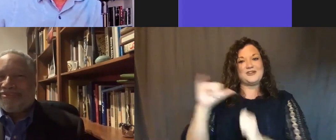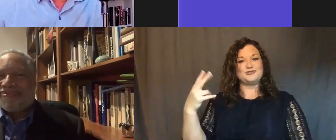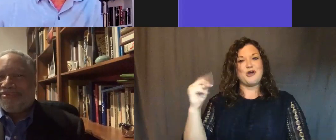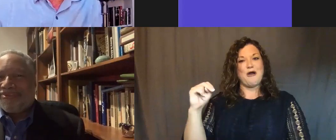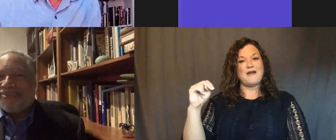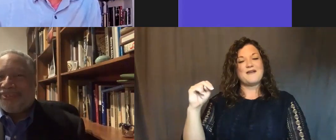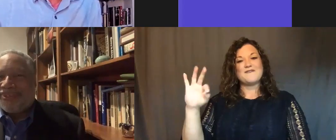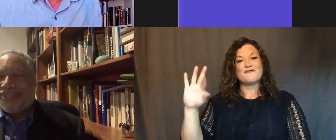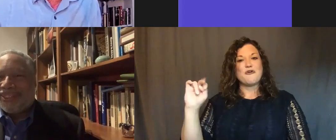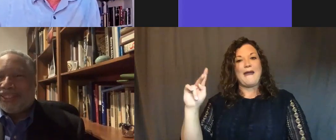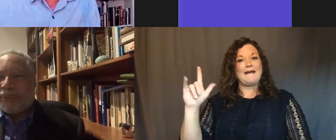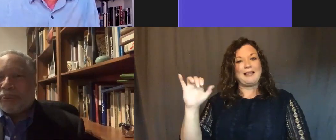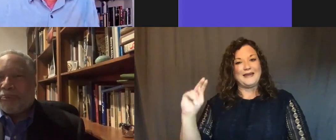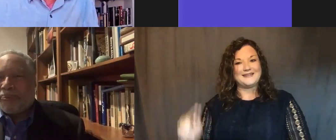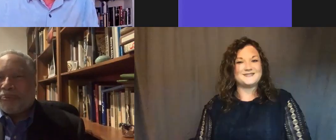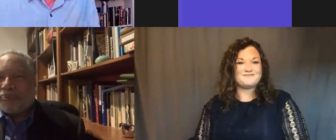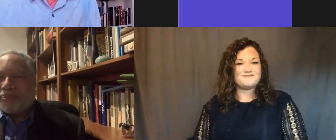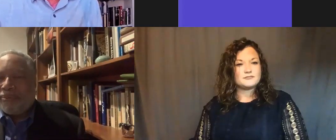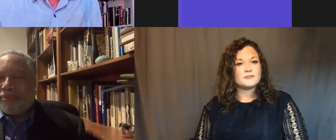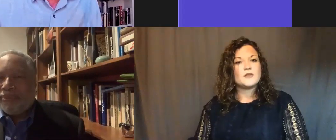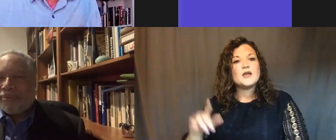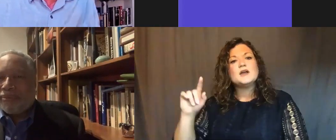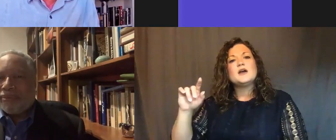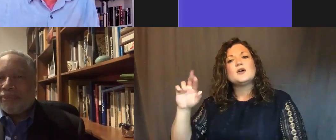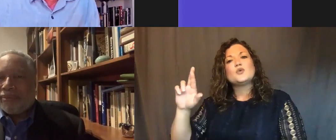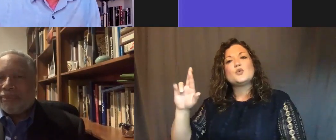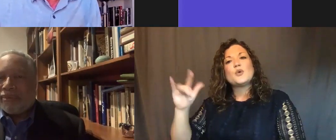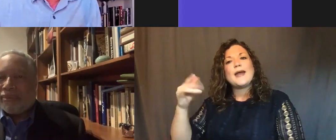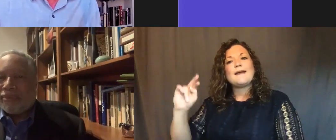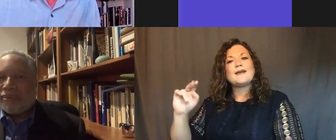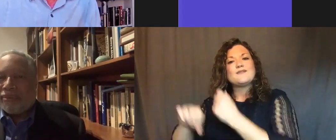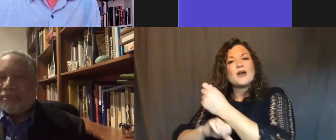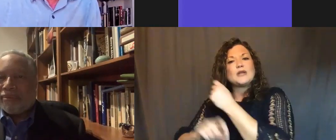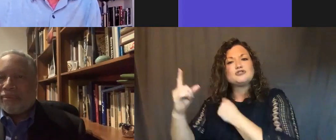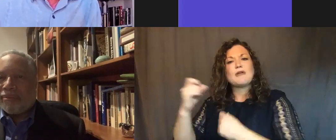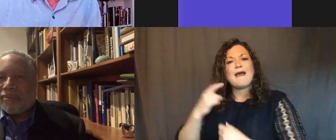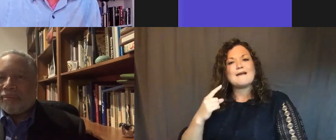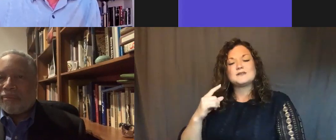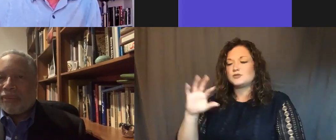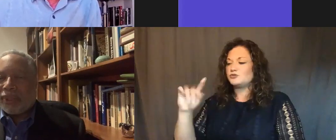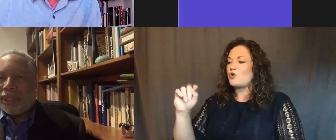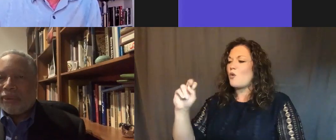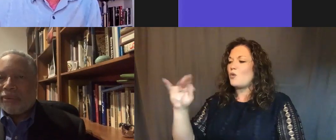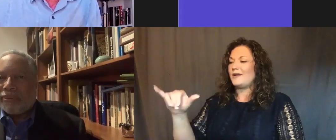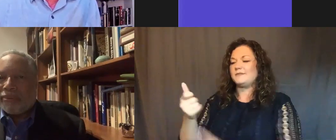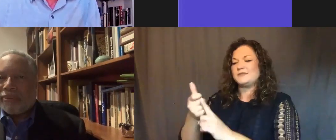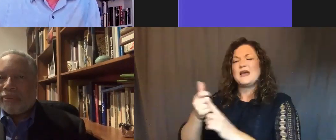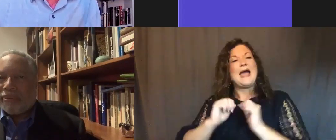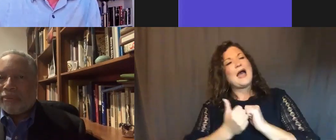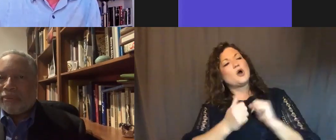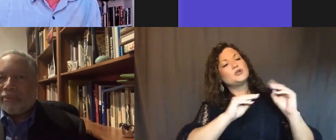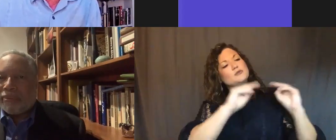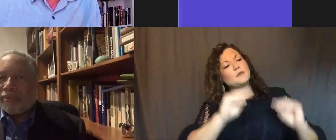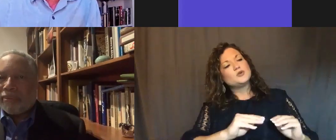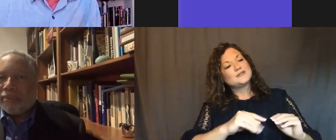We had a question from Tony Panay of the Reagan Foundation saying, how does a how does a museum like this